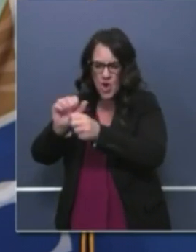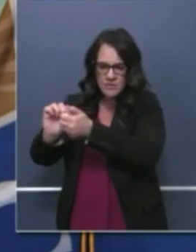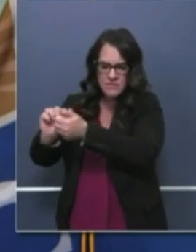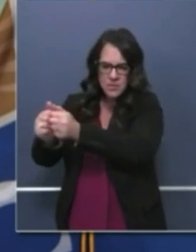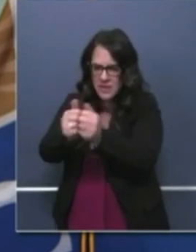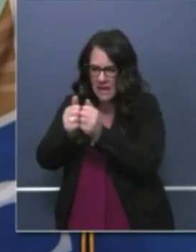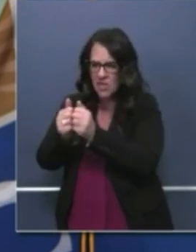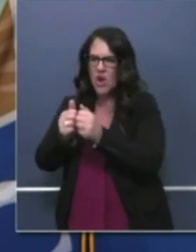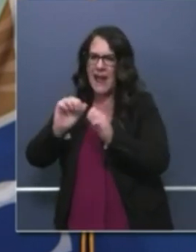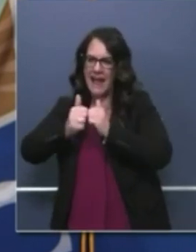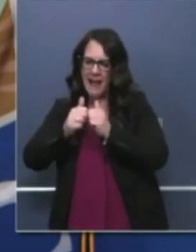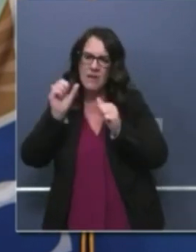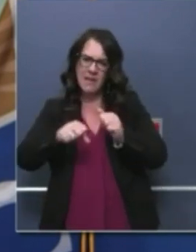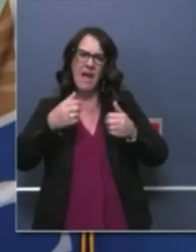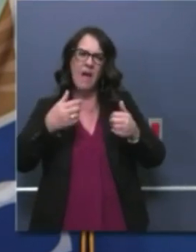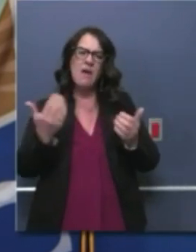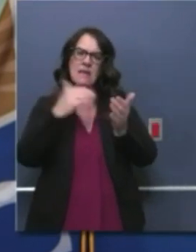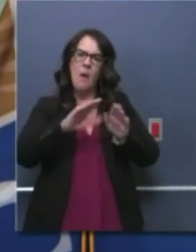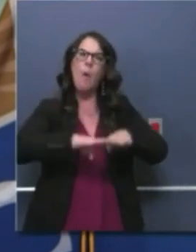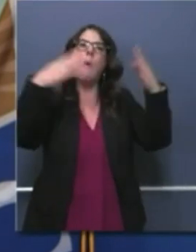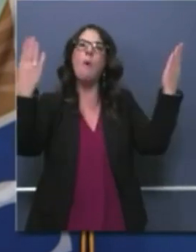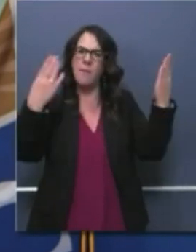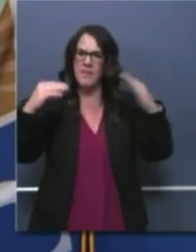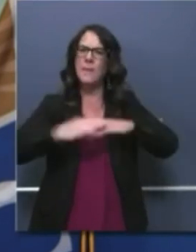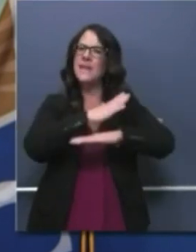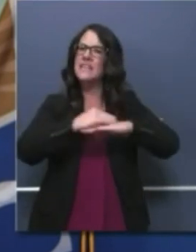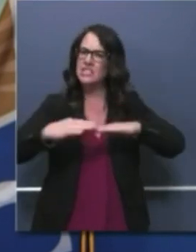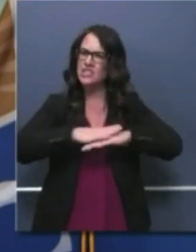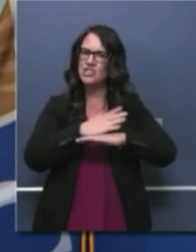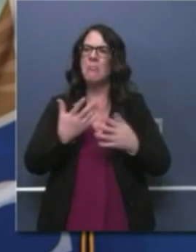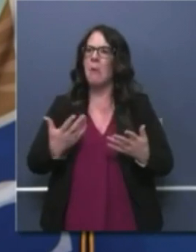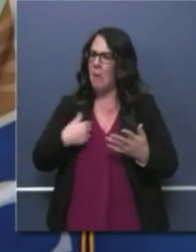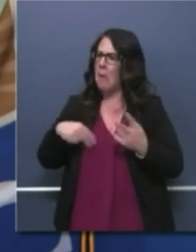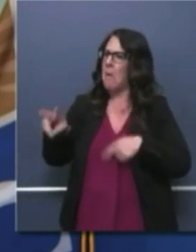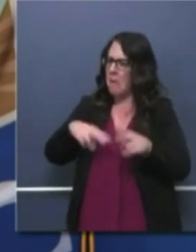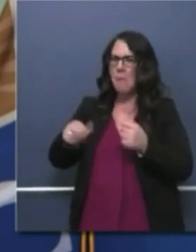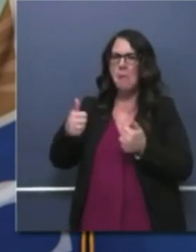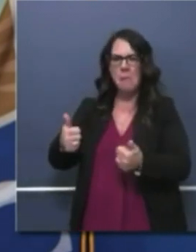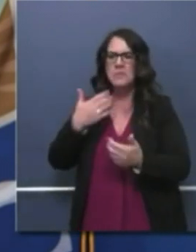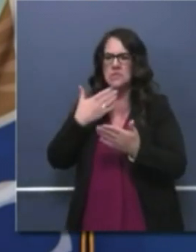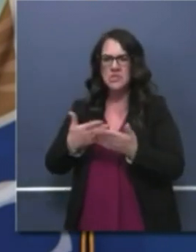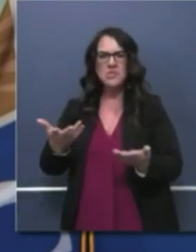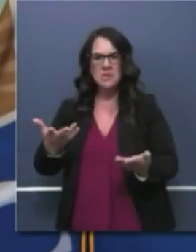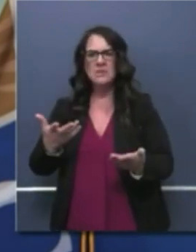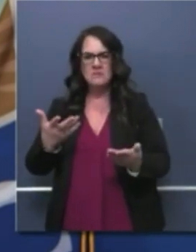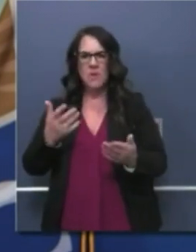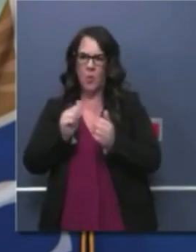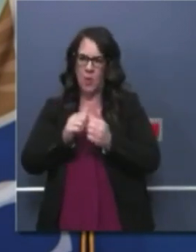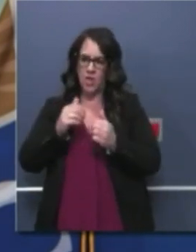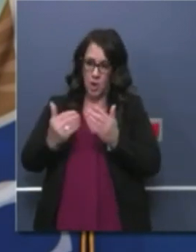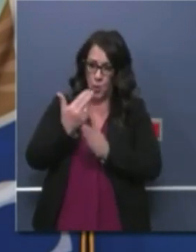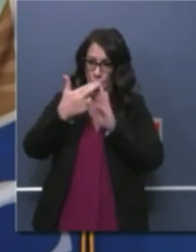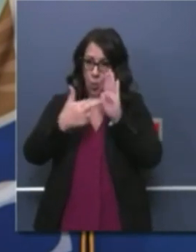we not only plotted that, we enthusiastically embraced it, and as a consequence, with those modifications,